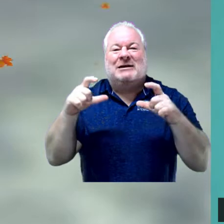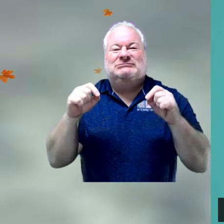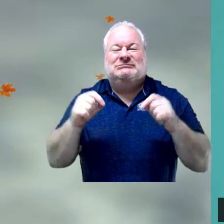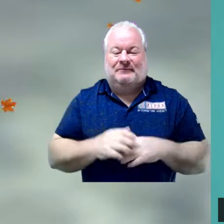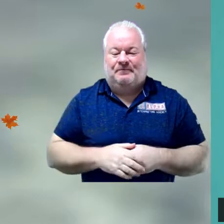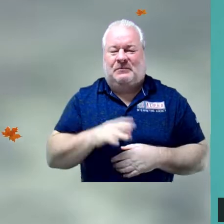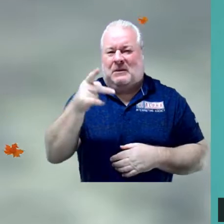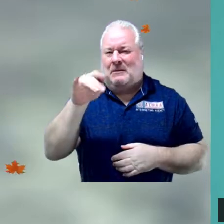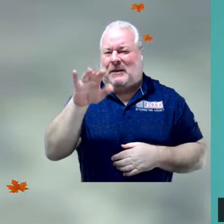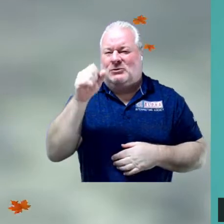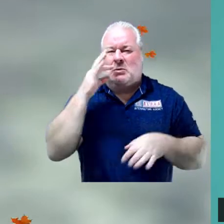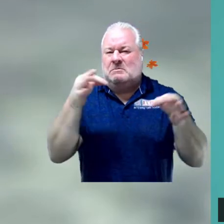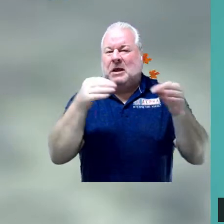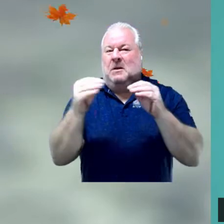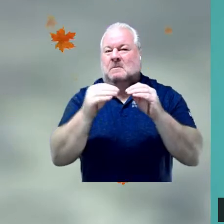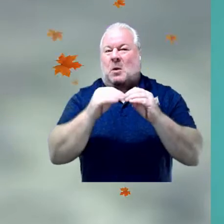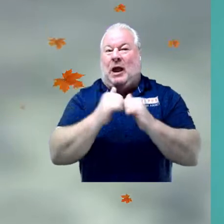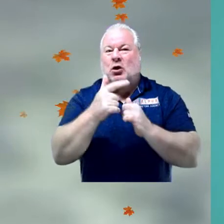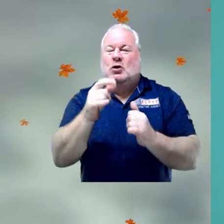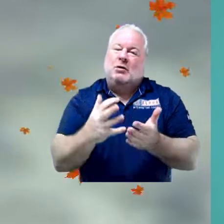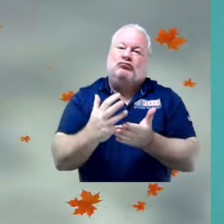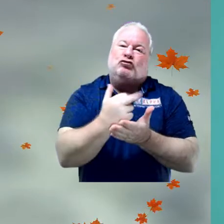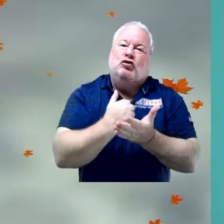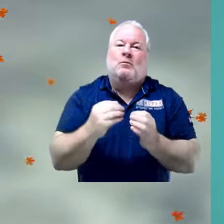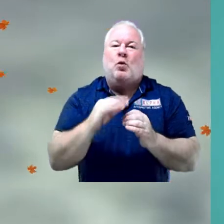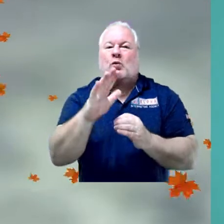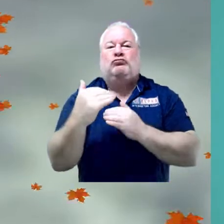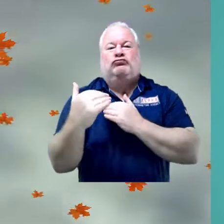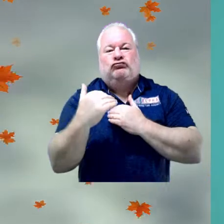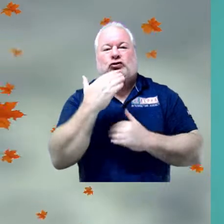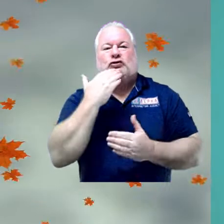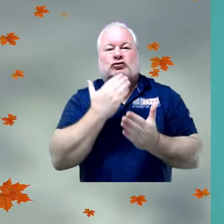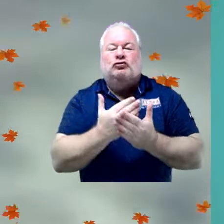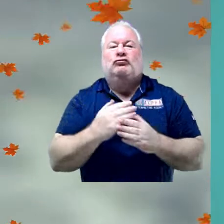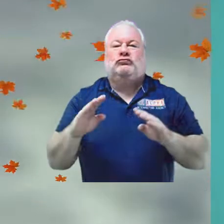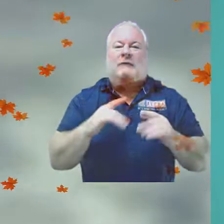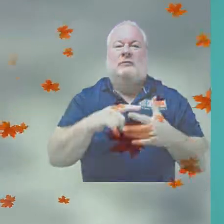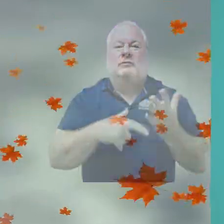how PBIS Rewards will work in your school and how you can start earning rewards of your own.